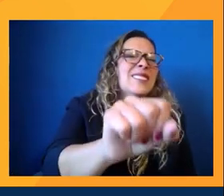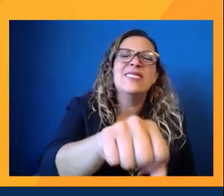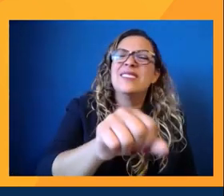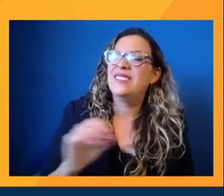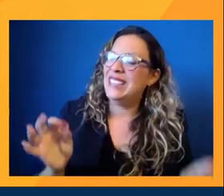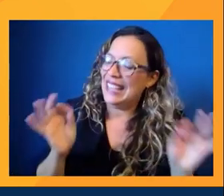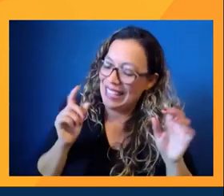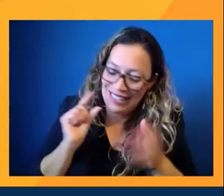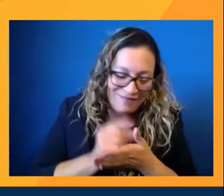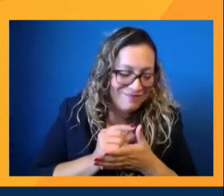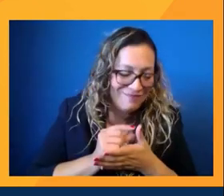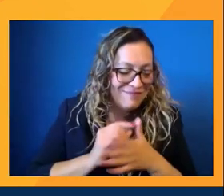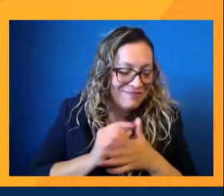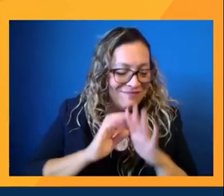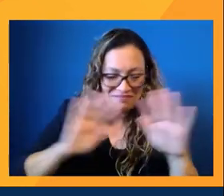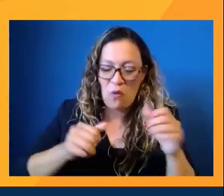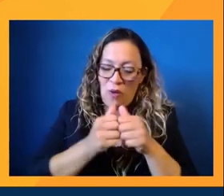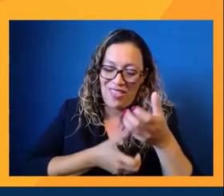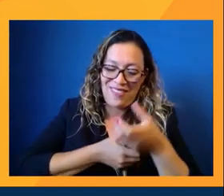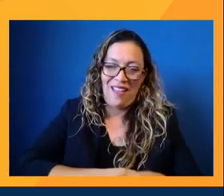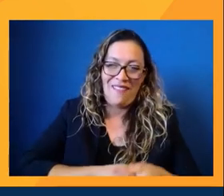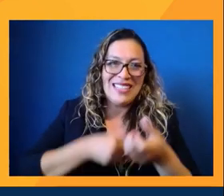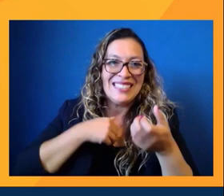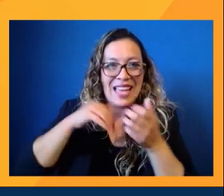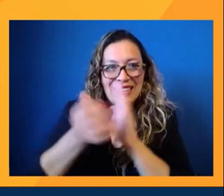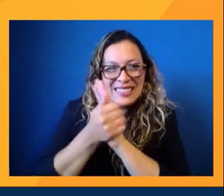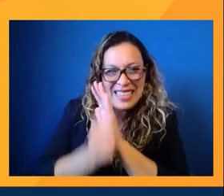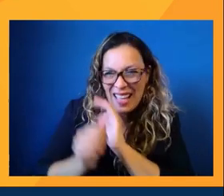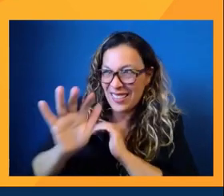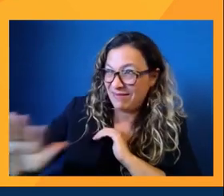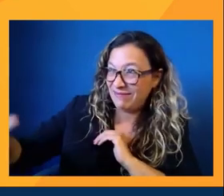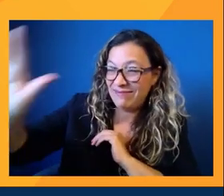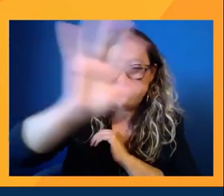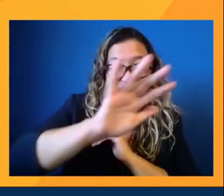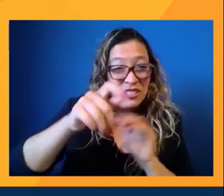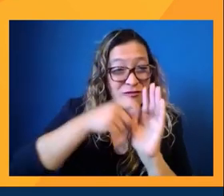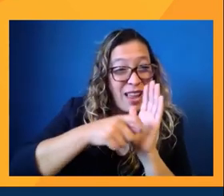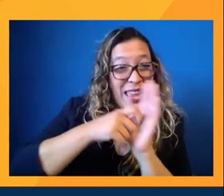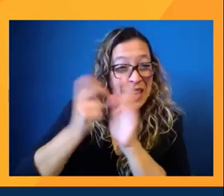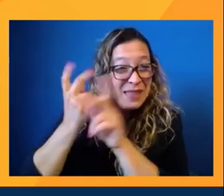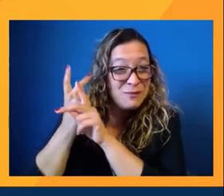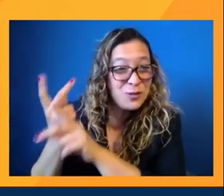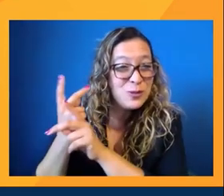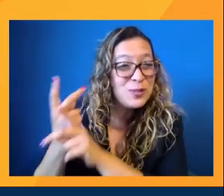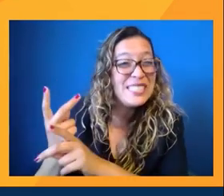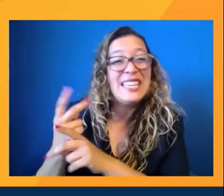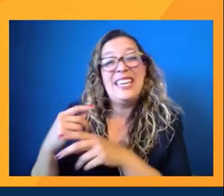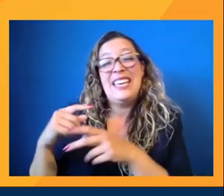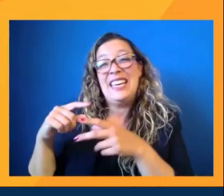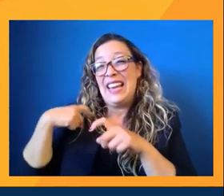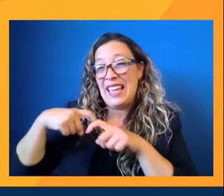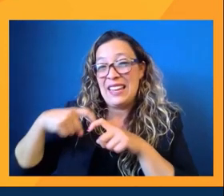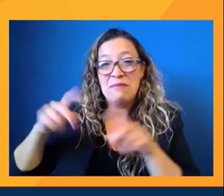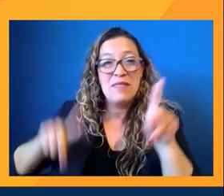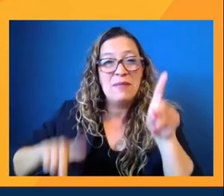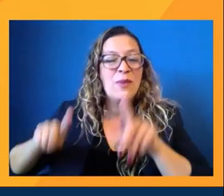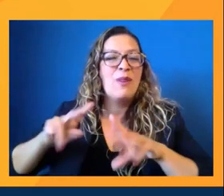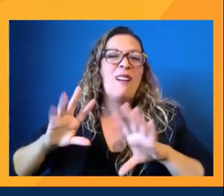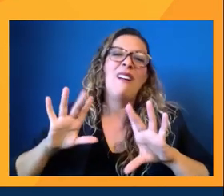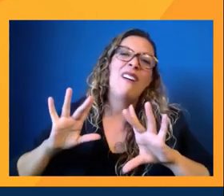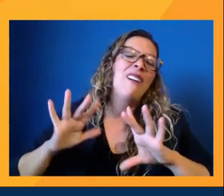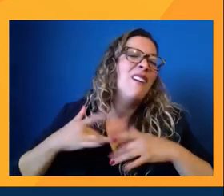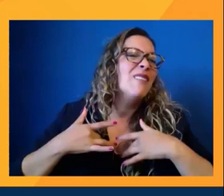just with confidence that the talent out there in terms of writing and producing at all levels, at all ages